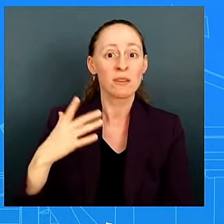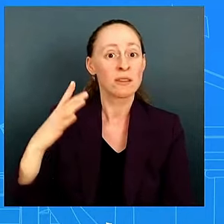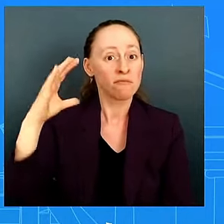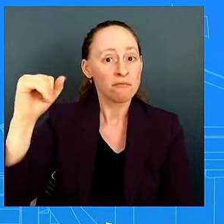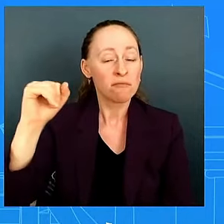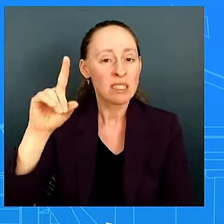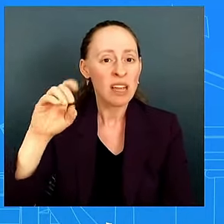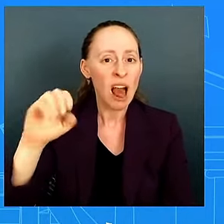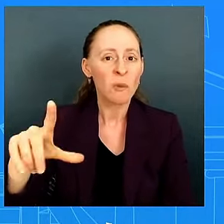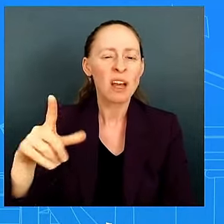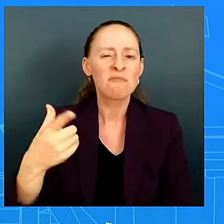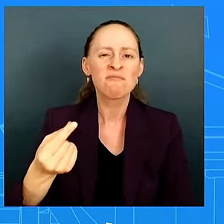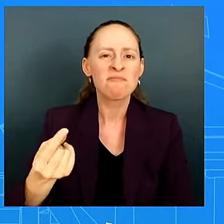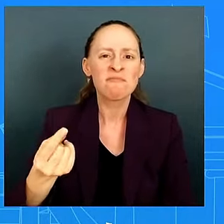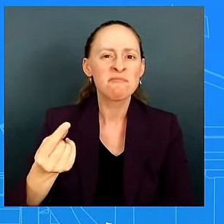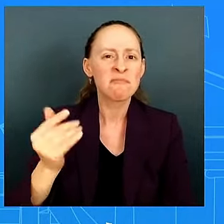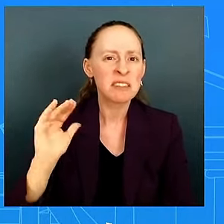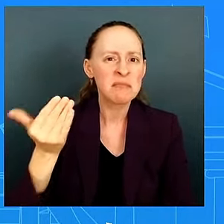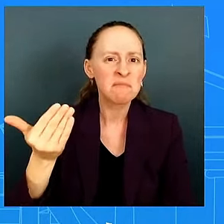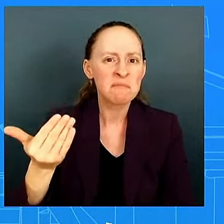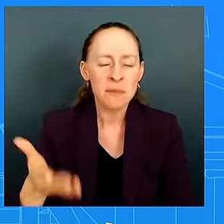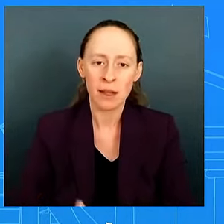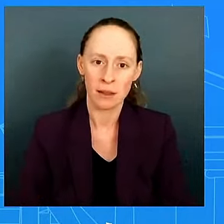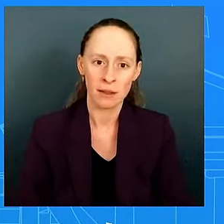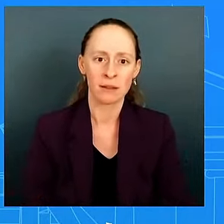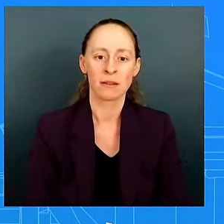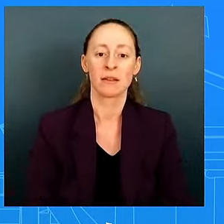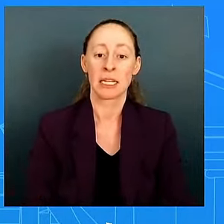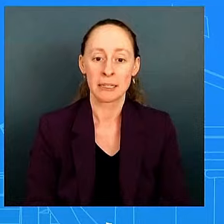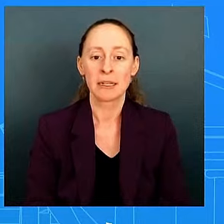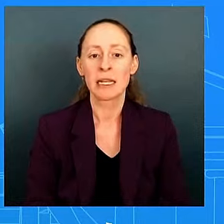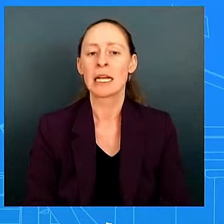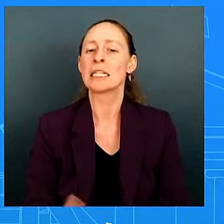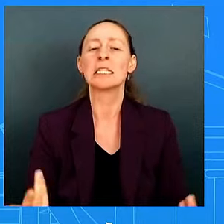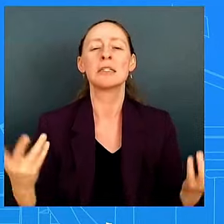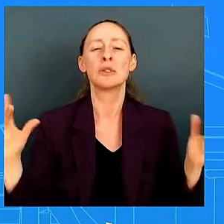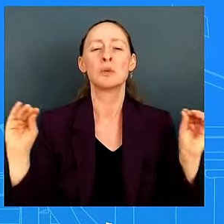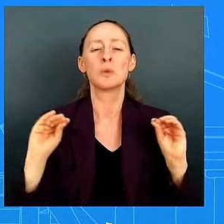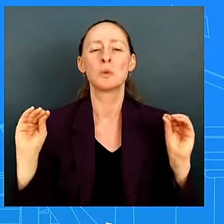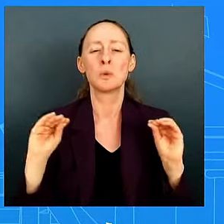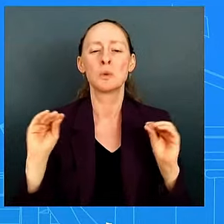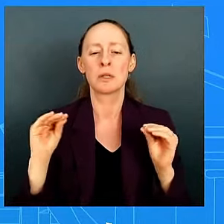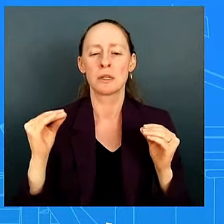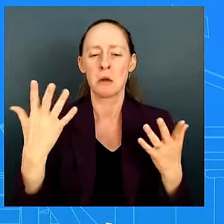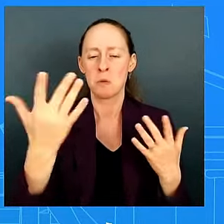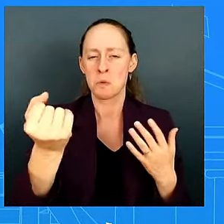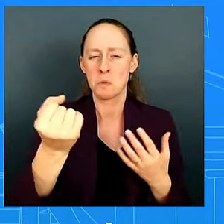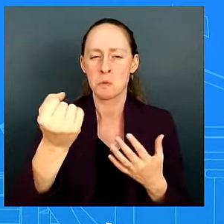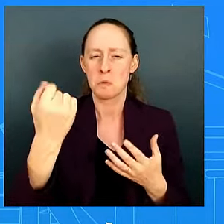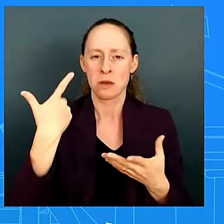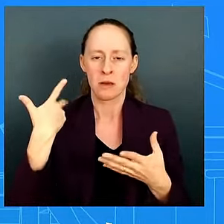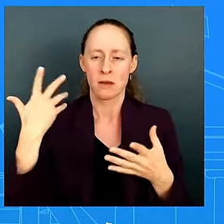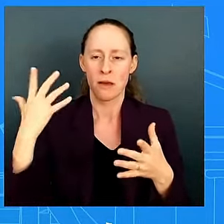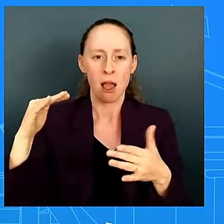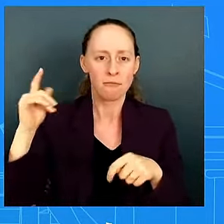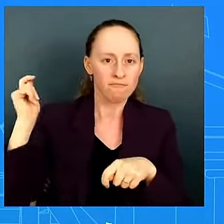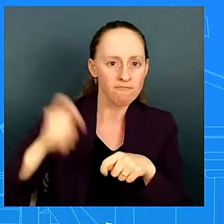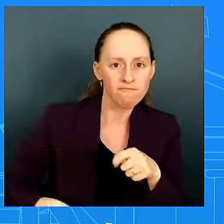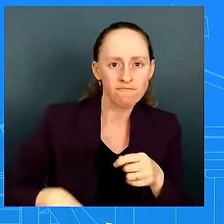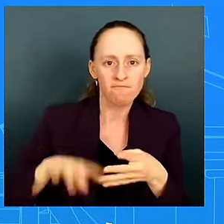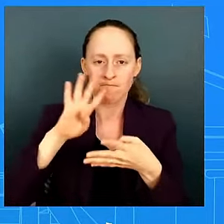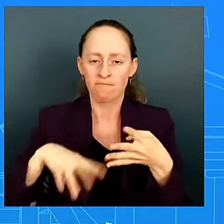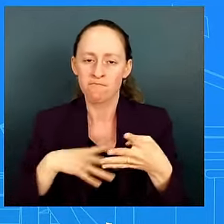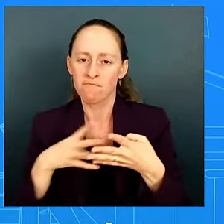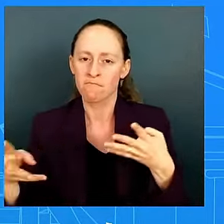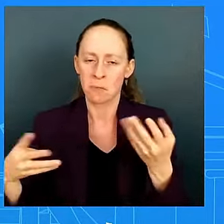like for the rest of the month i don't have anything to share at this time i can assure you the president will be out and about talking directly to the american people i just